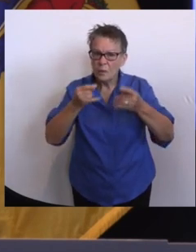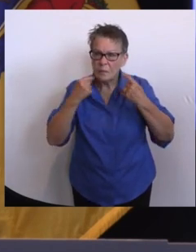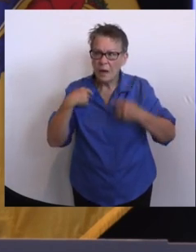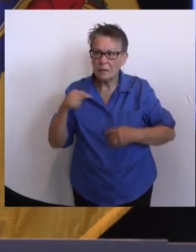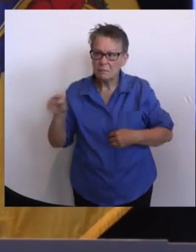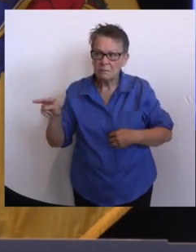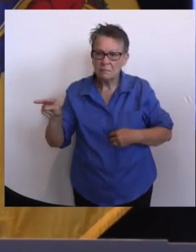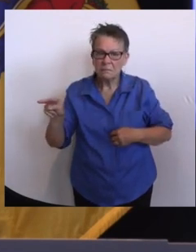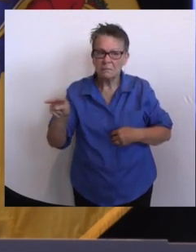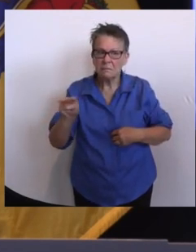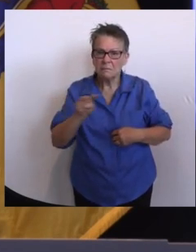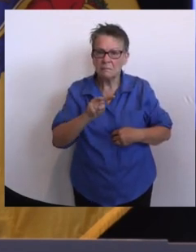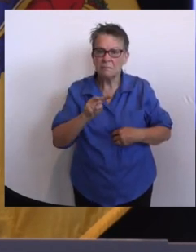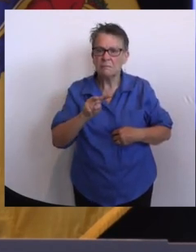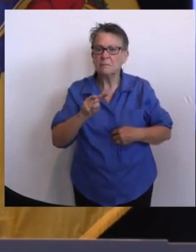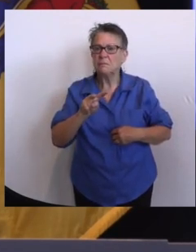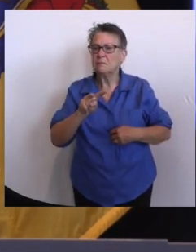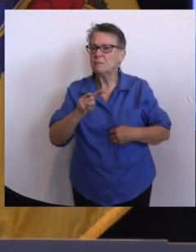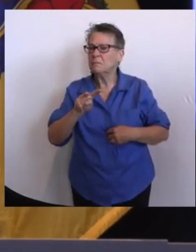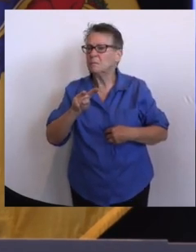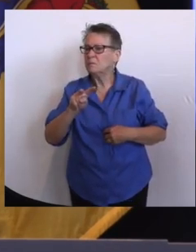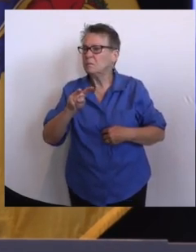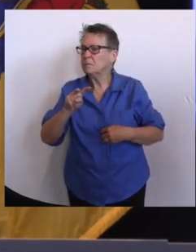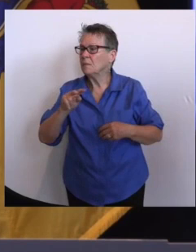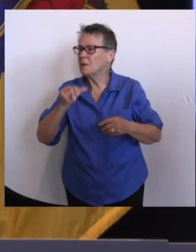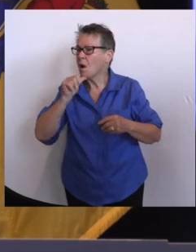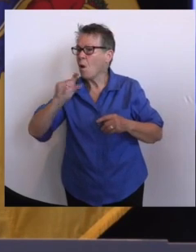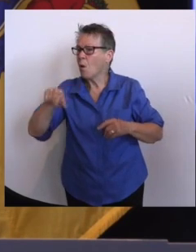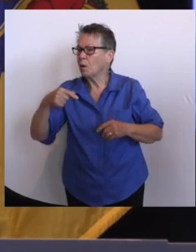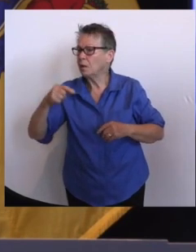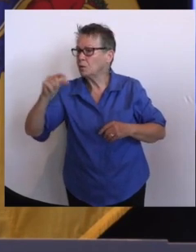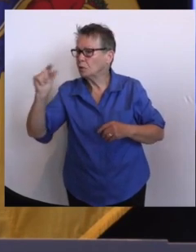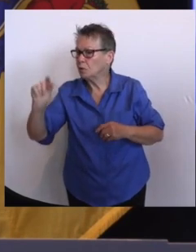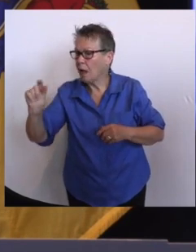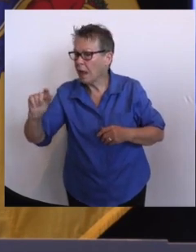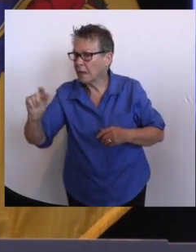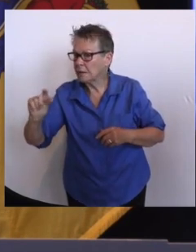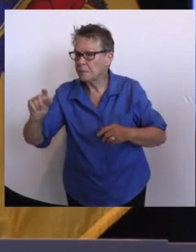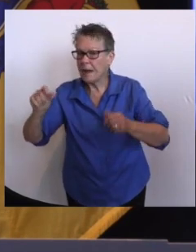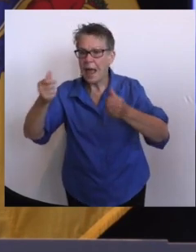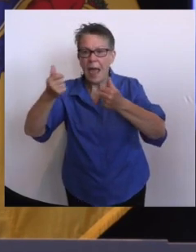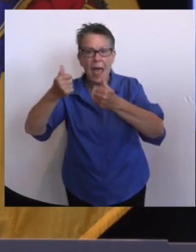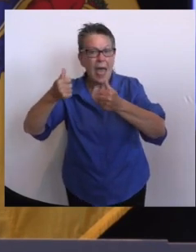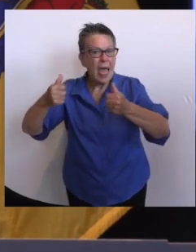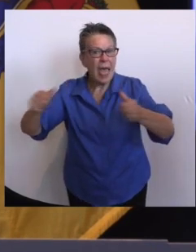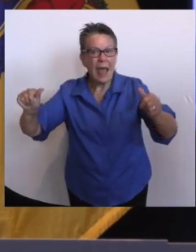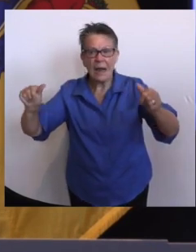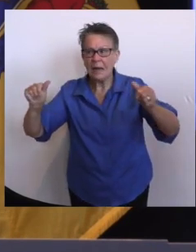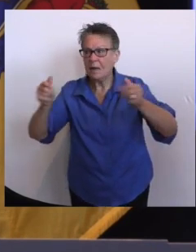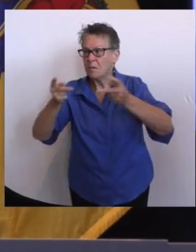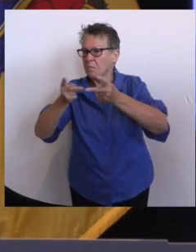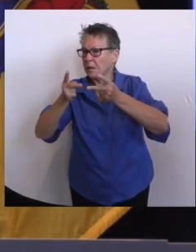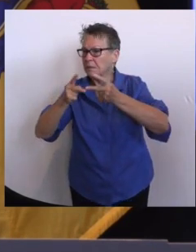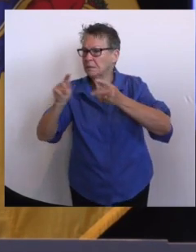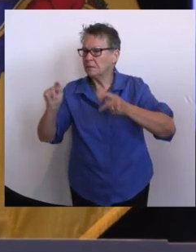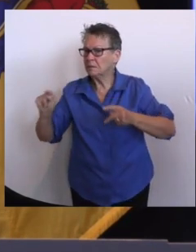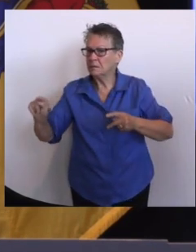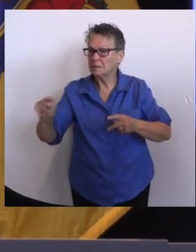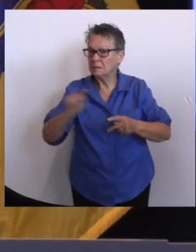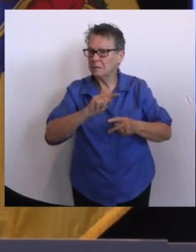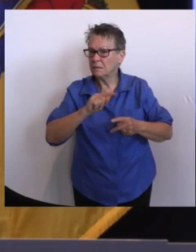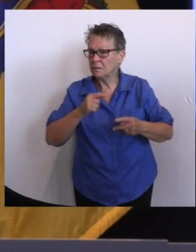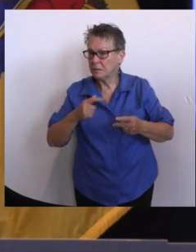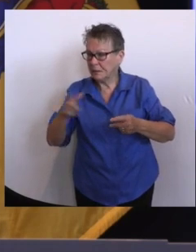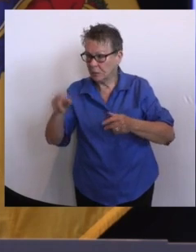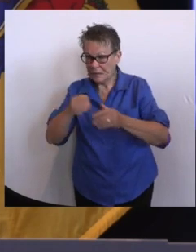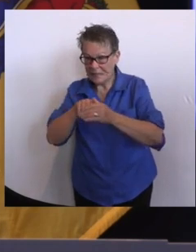is any venue like that if you're going to be on the inside, and I do know this is the case at MetLife. If you're in the inner part of that, you really need to,